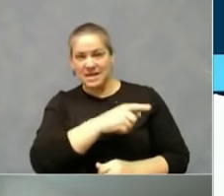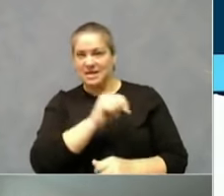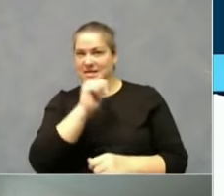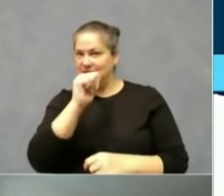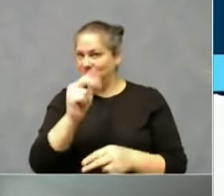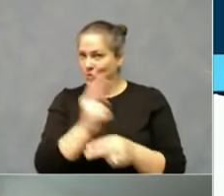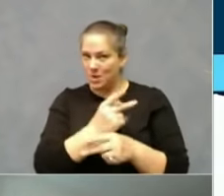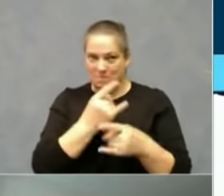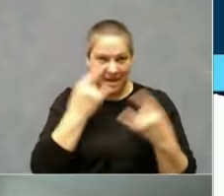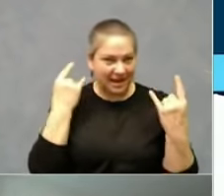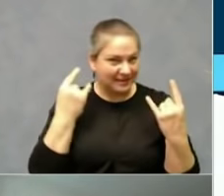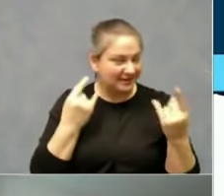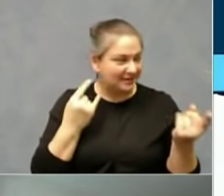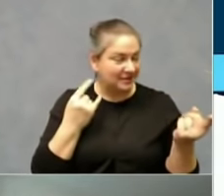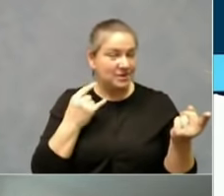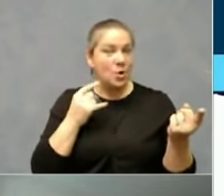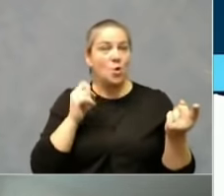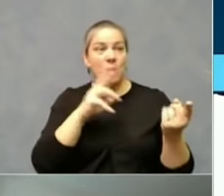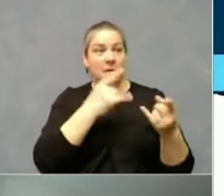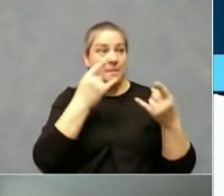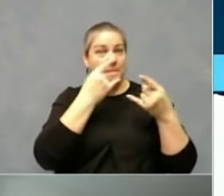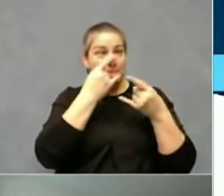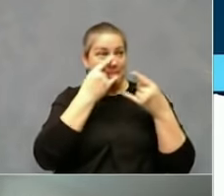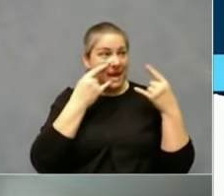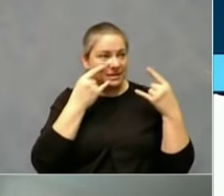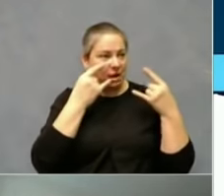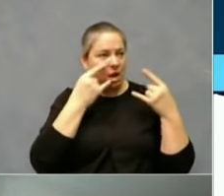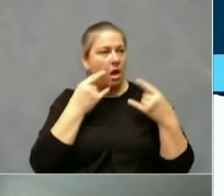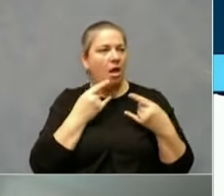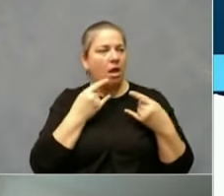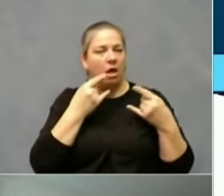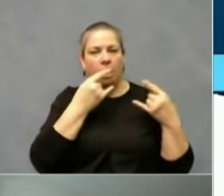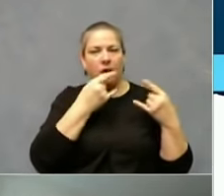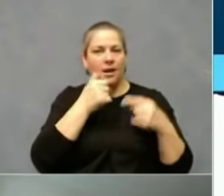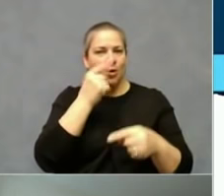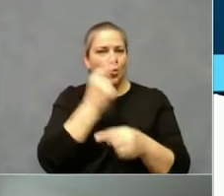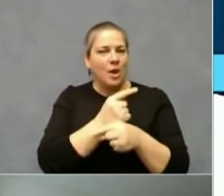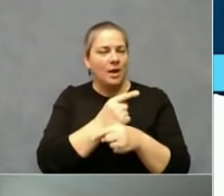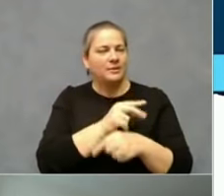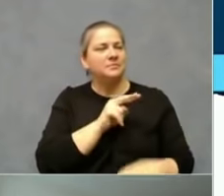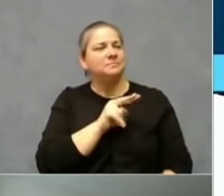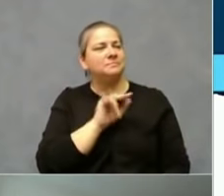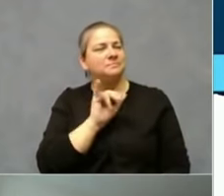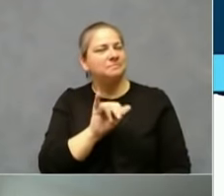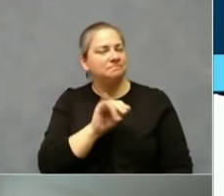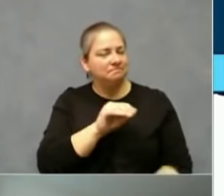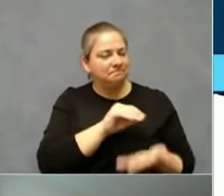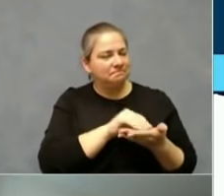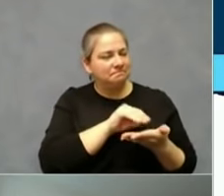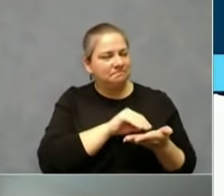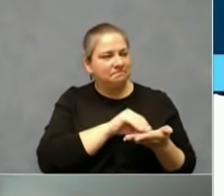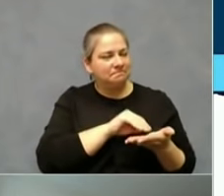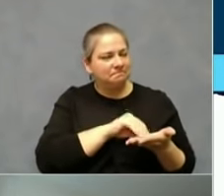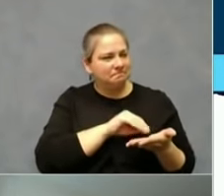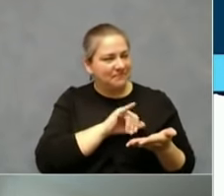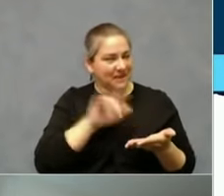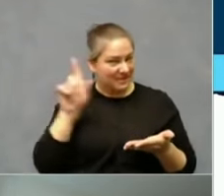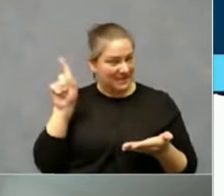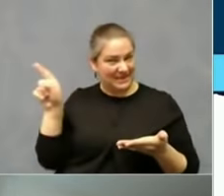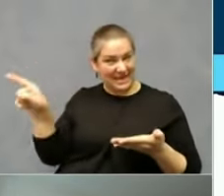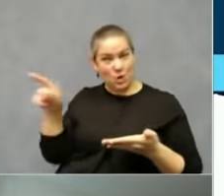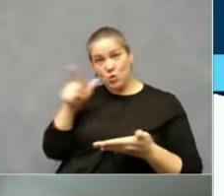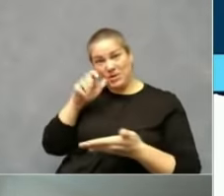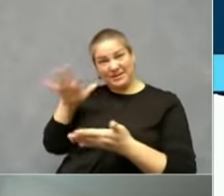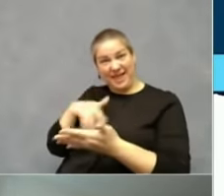they were wearing masks were wearing them incorrectly. And that there were other distinctions they noticed. The most typical demographic